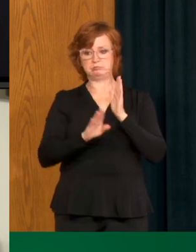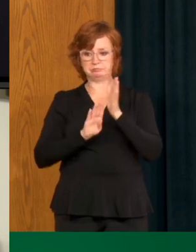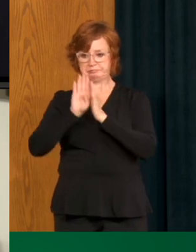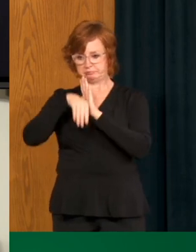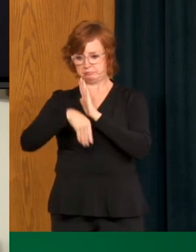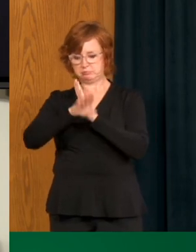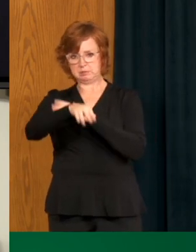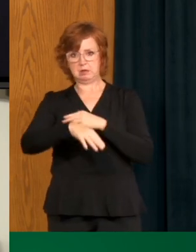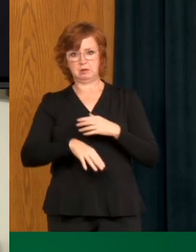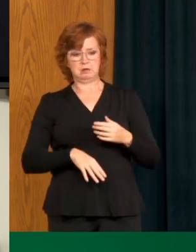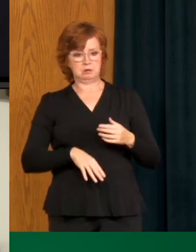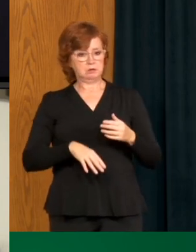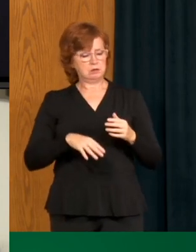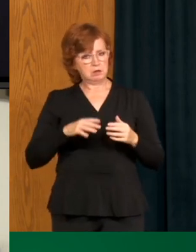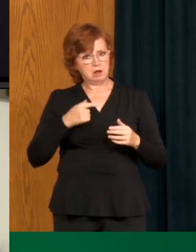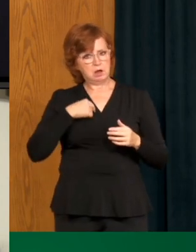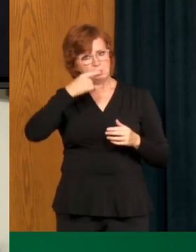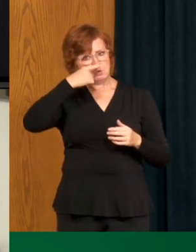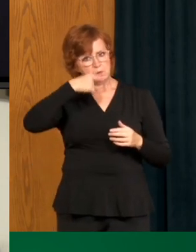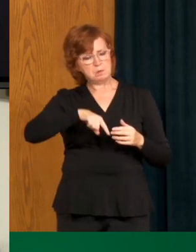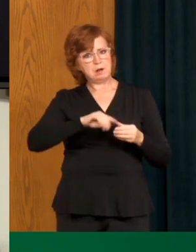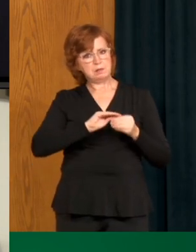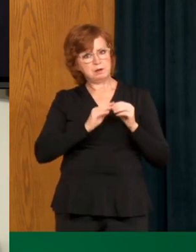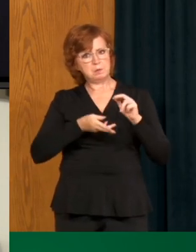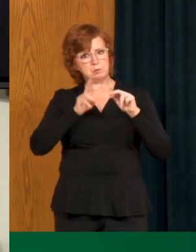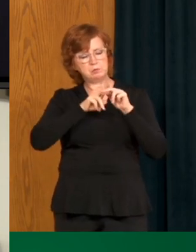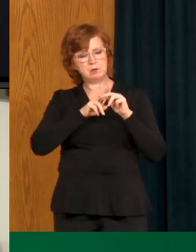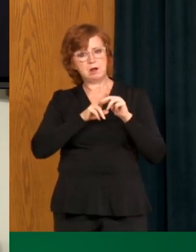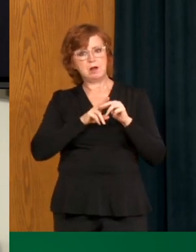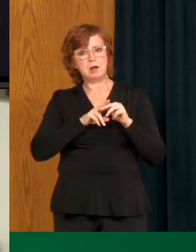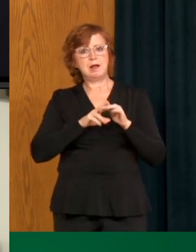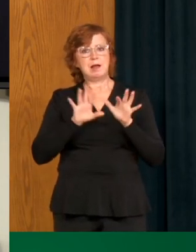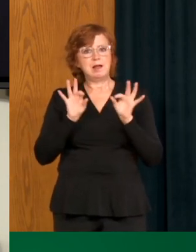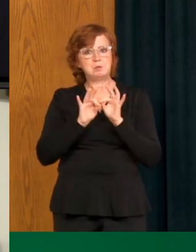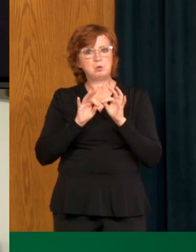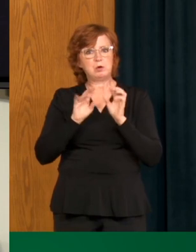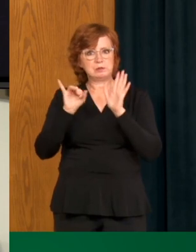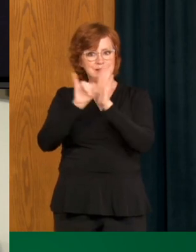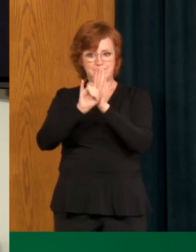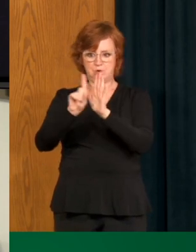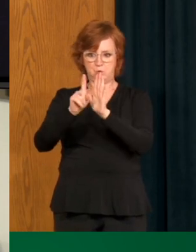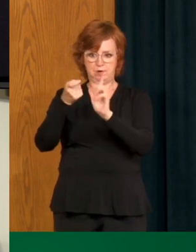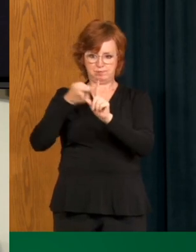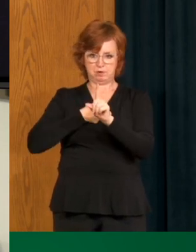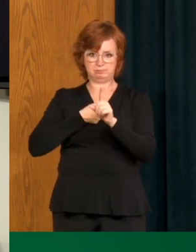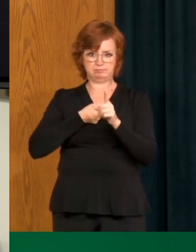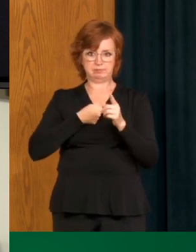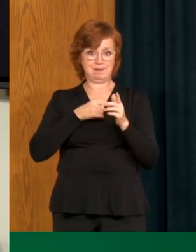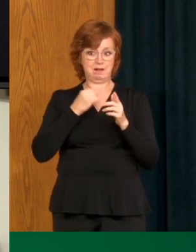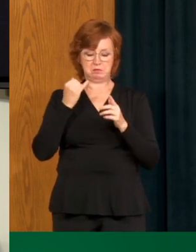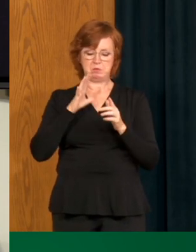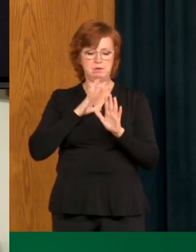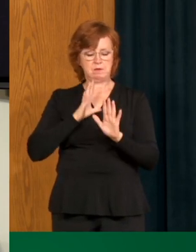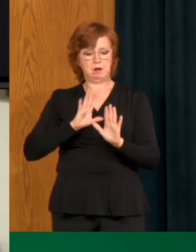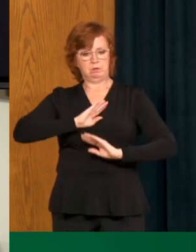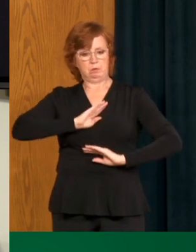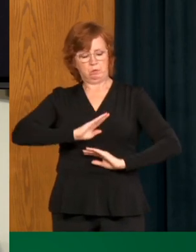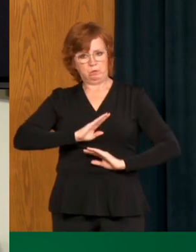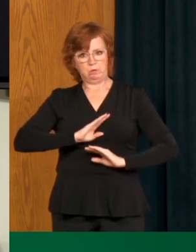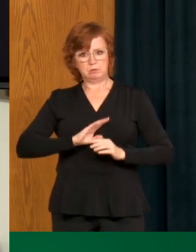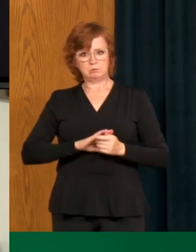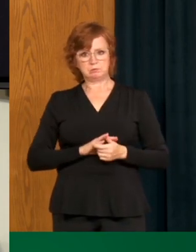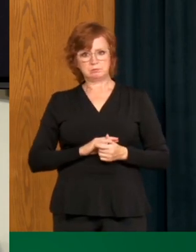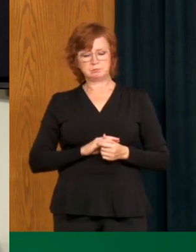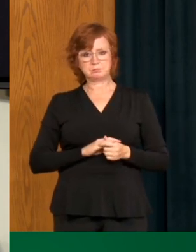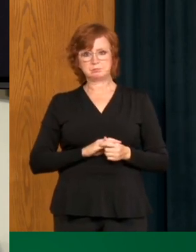the contrast of transmission and can act rapidly, it does respond to actions that all of us take and, uh, and it can go in the opposite